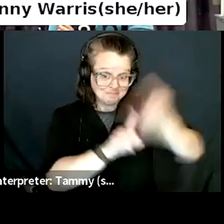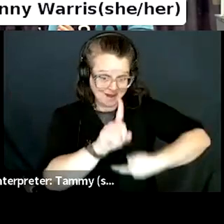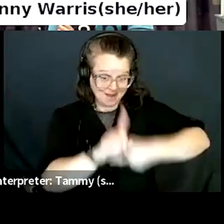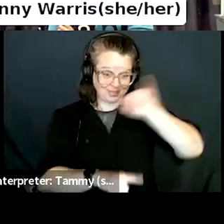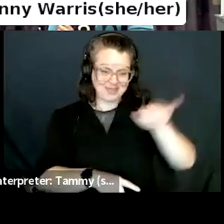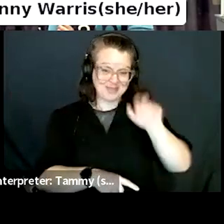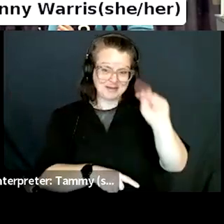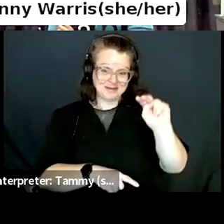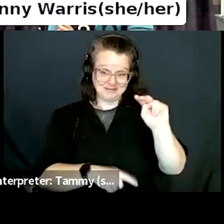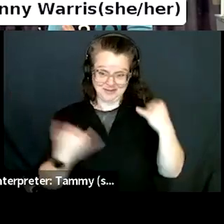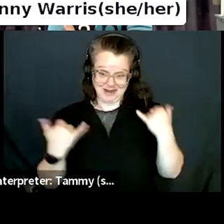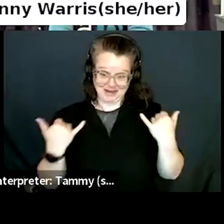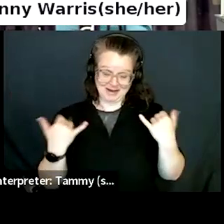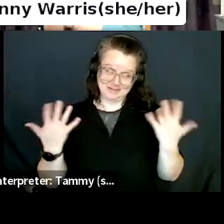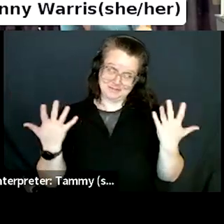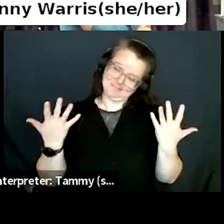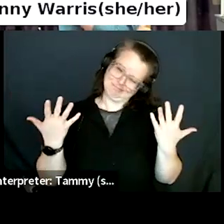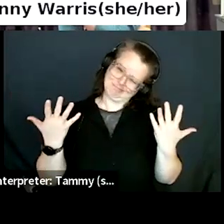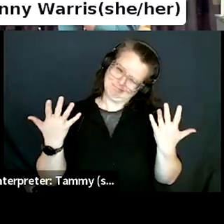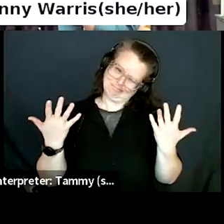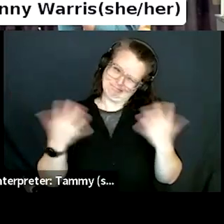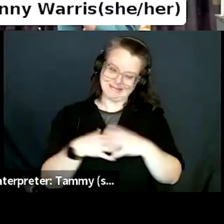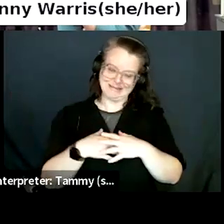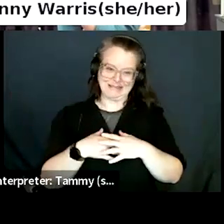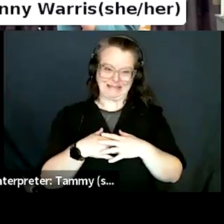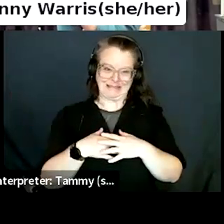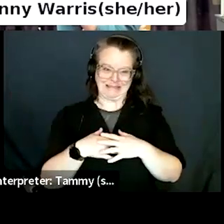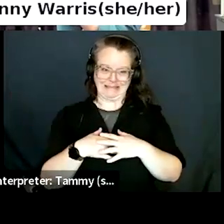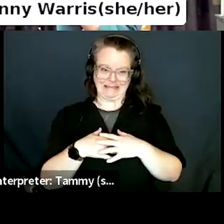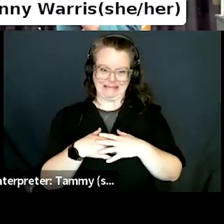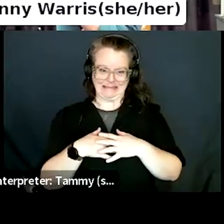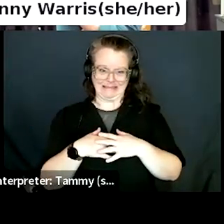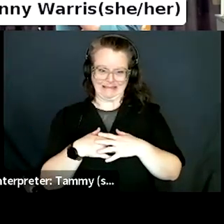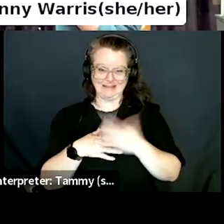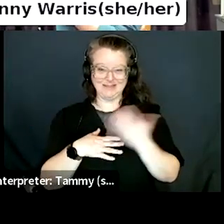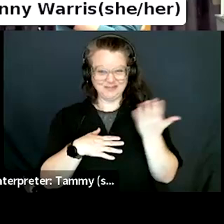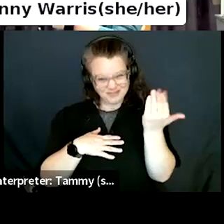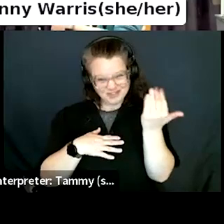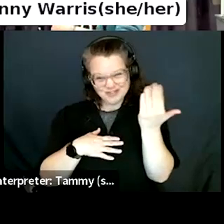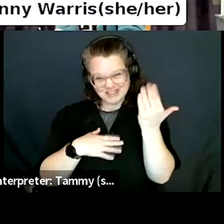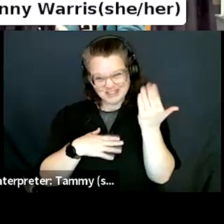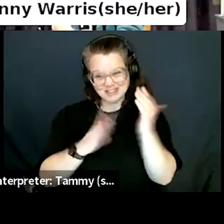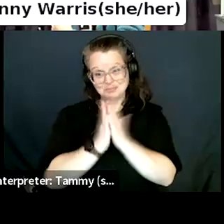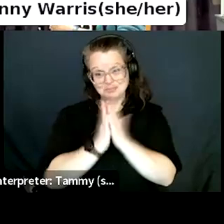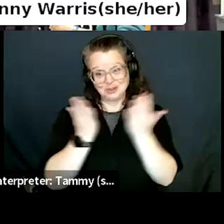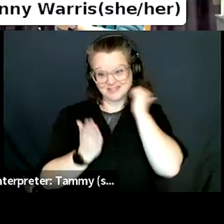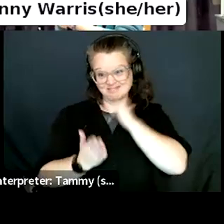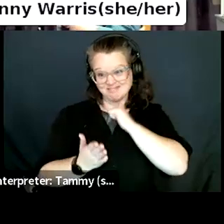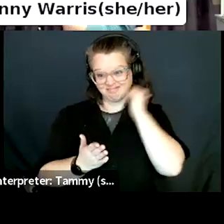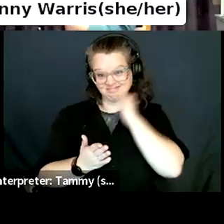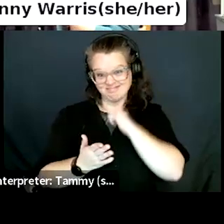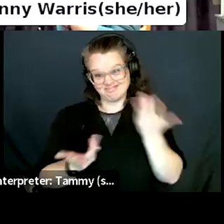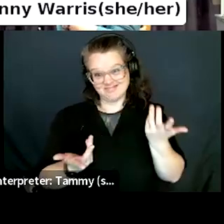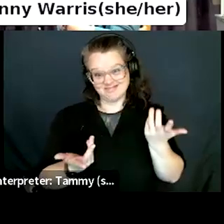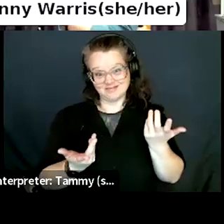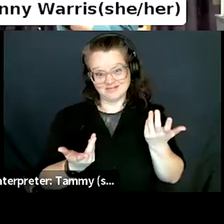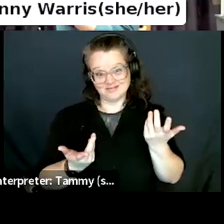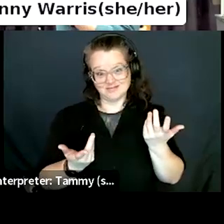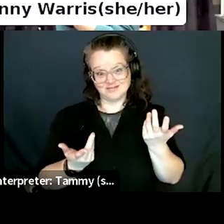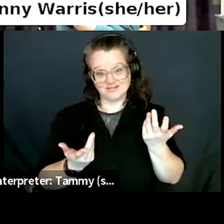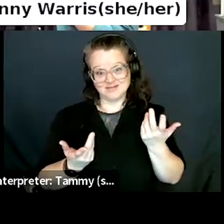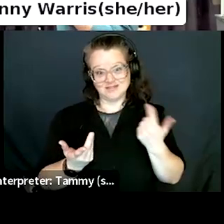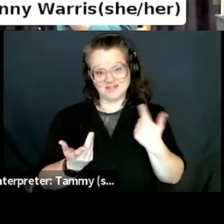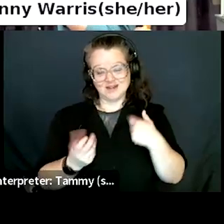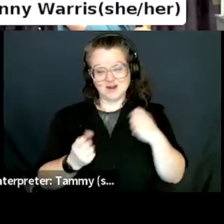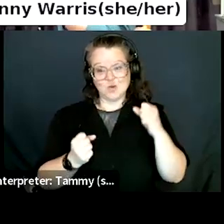um, right now it's like maybe honestly about 15 minutes a day, which is like, wow, it's